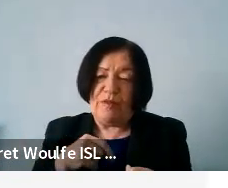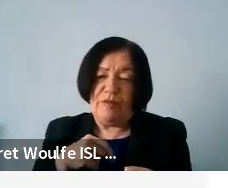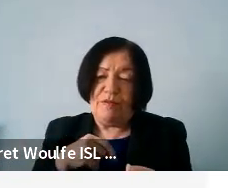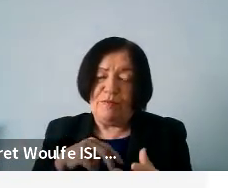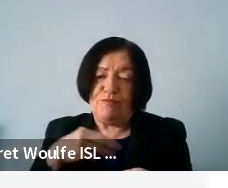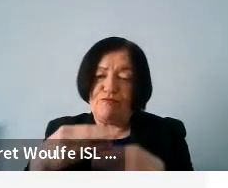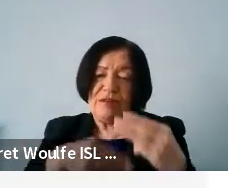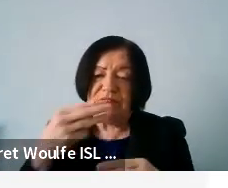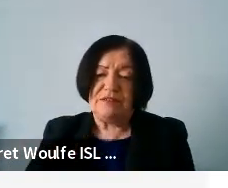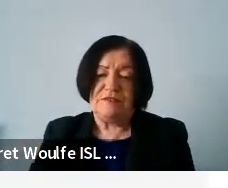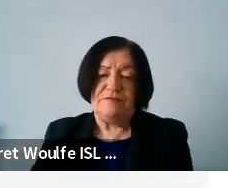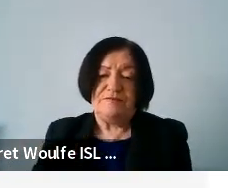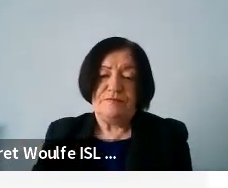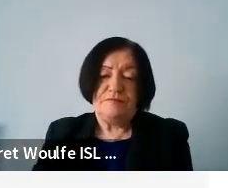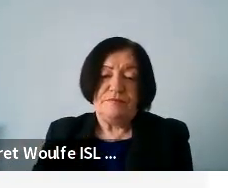Okay.